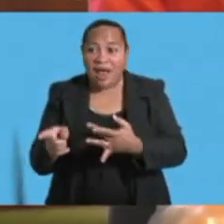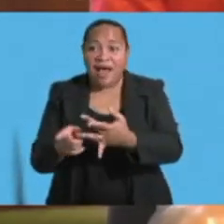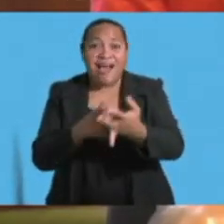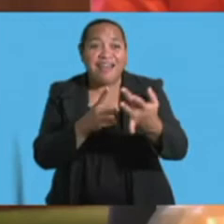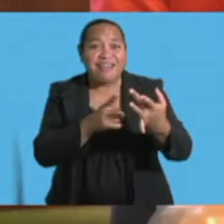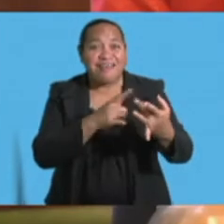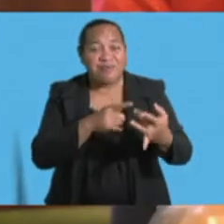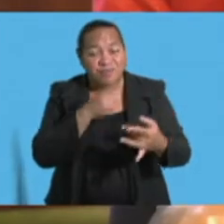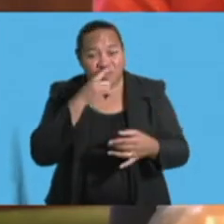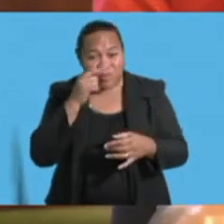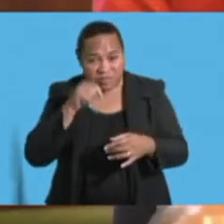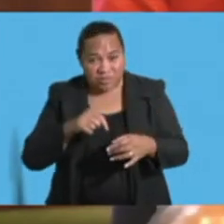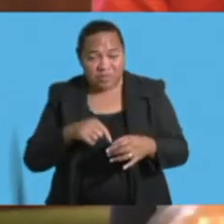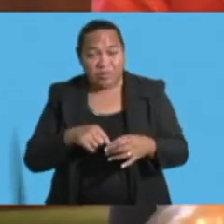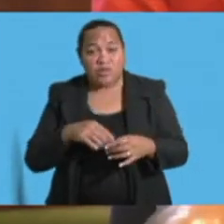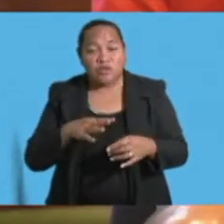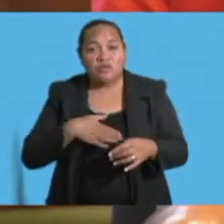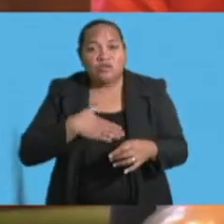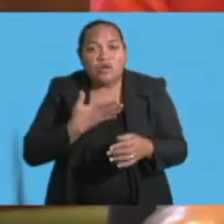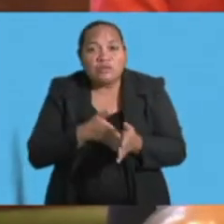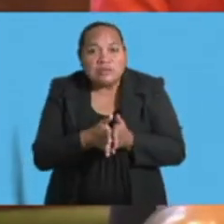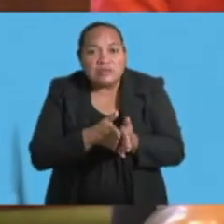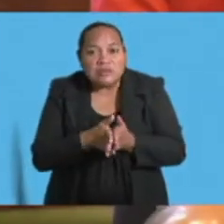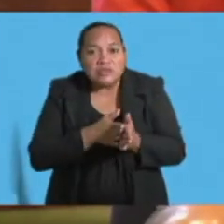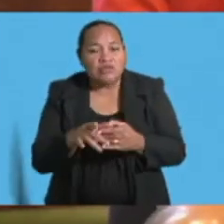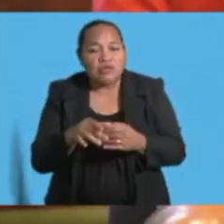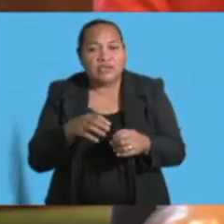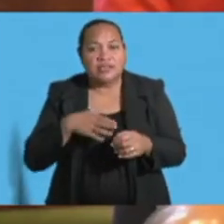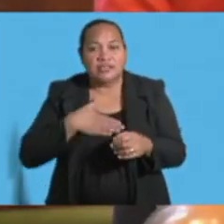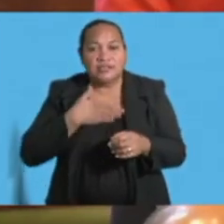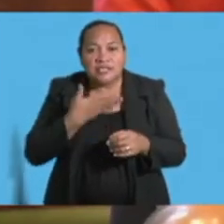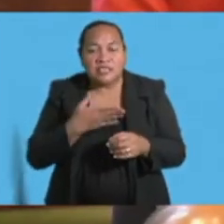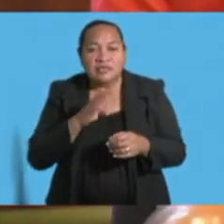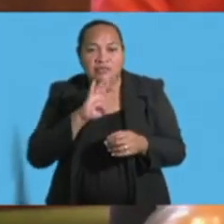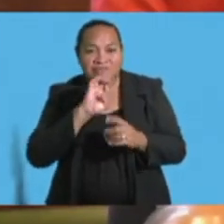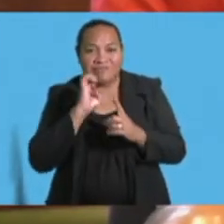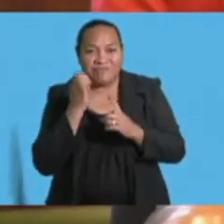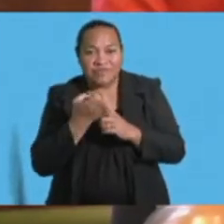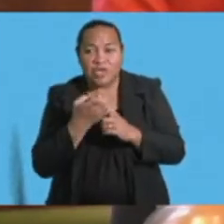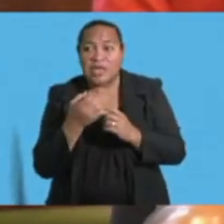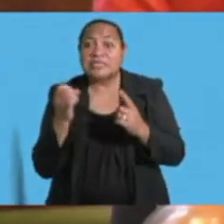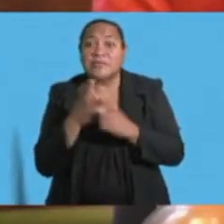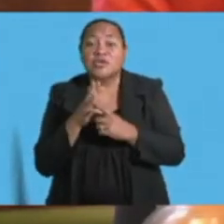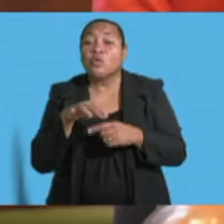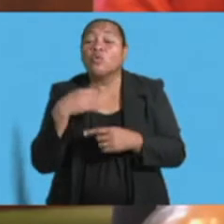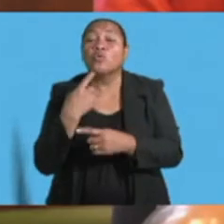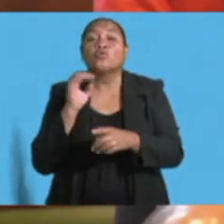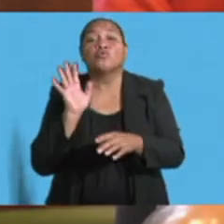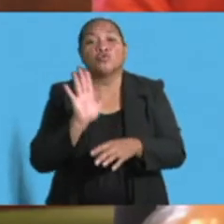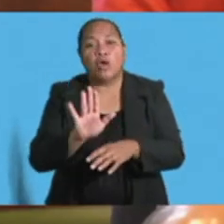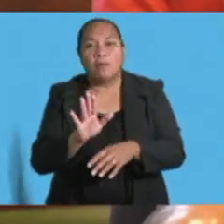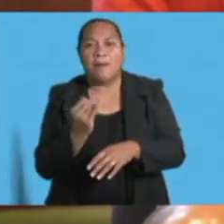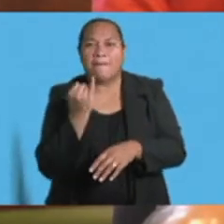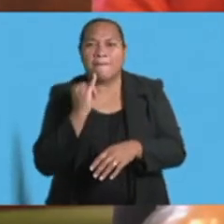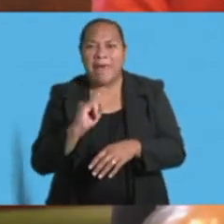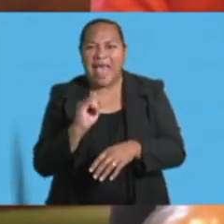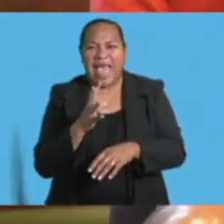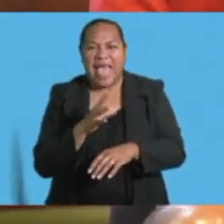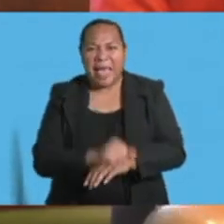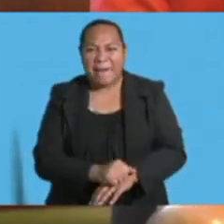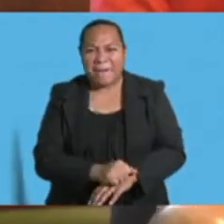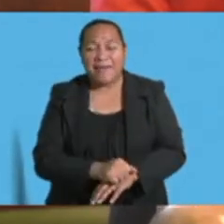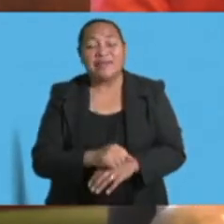awareness and interest in our environment, especially those who have stopped bad habits and become environmentally friendly,